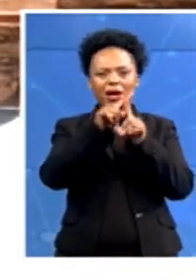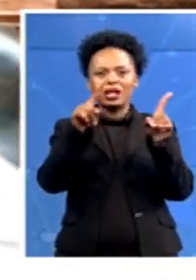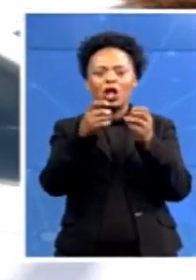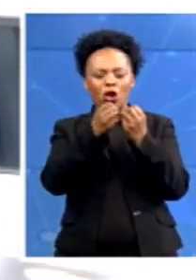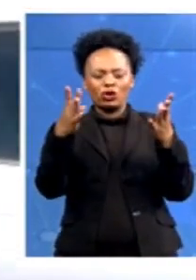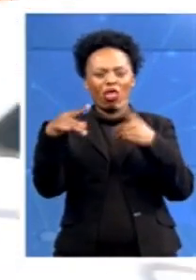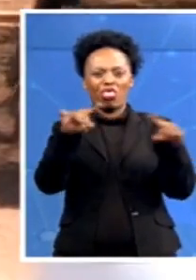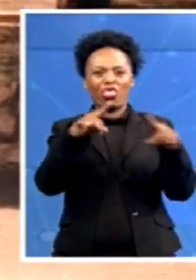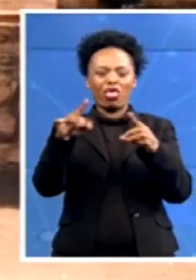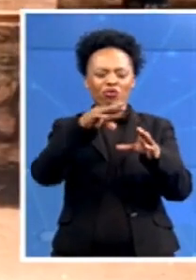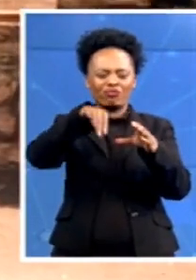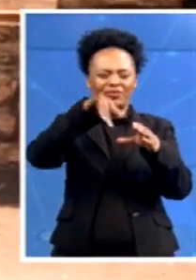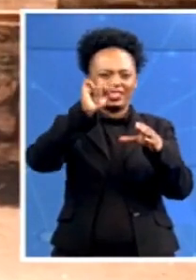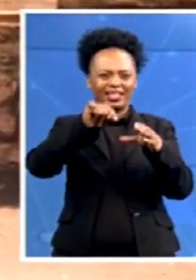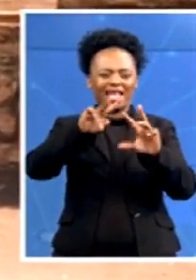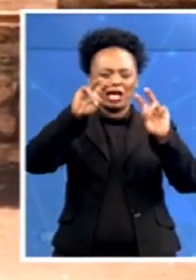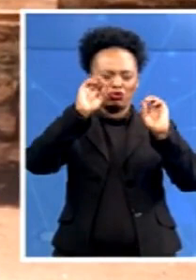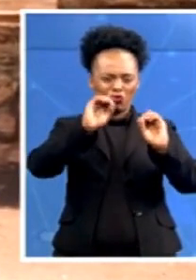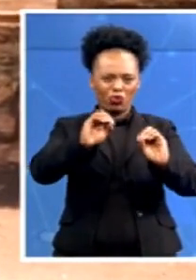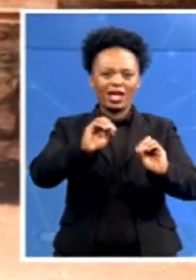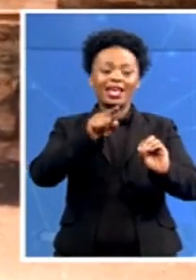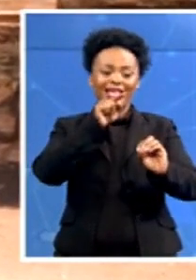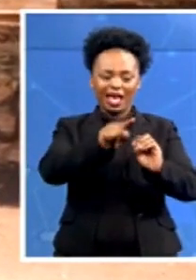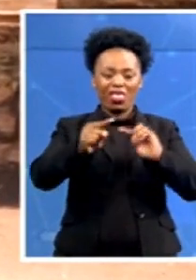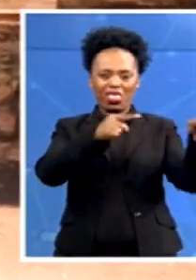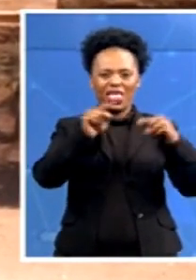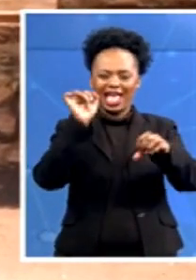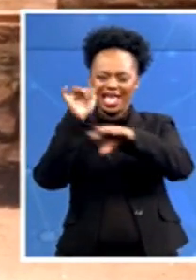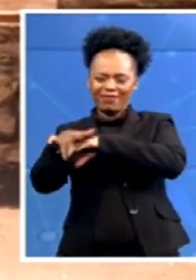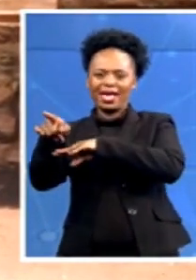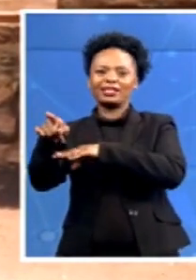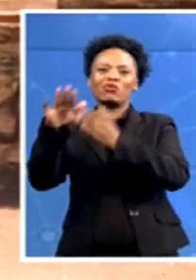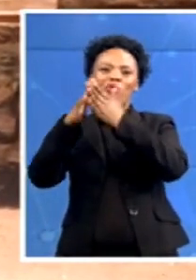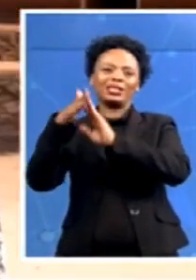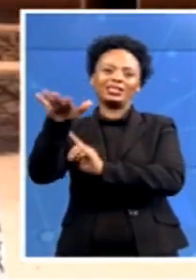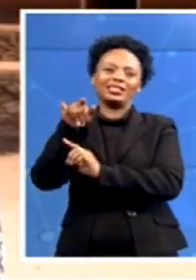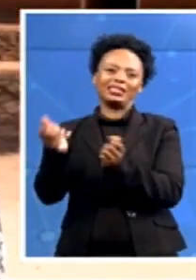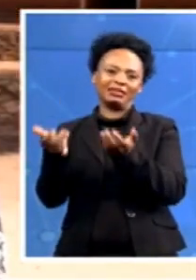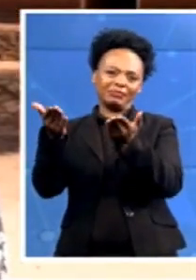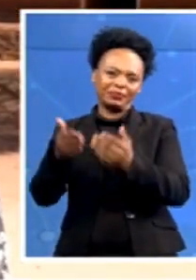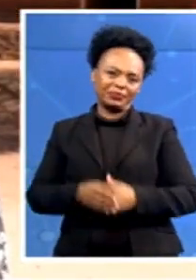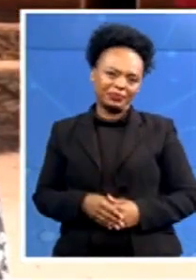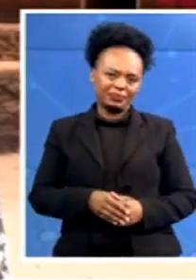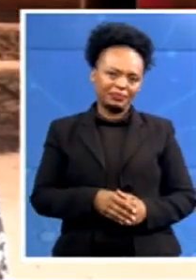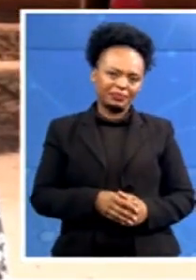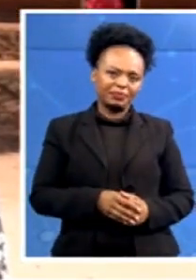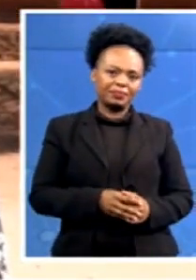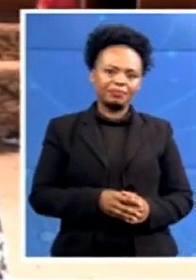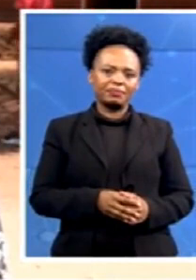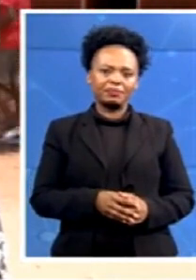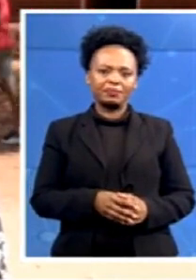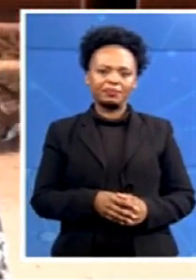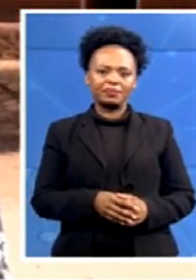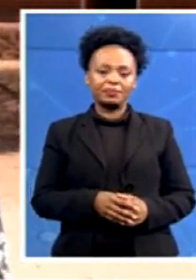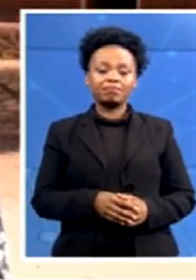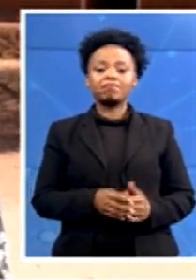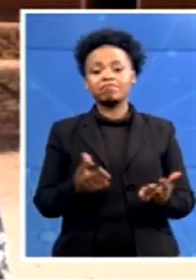affected them negatively, Blaine. Right. Pimani Beloy reporting there in Limpopo. Thank you